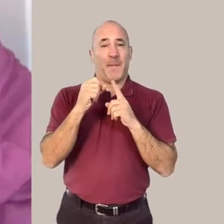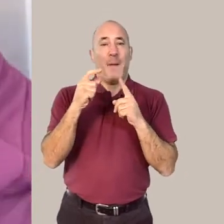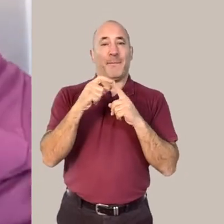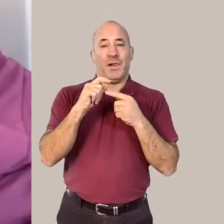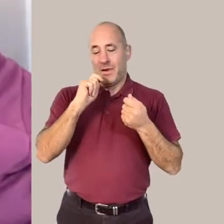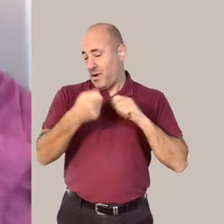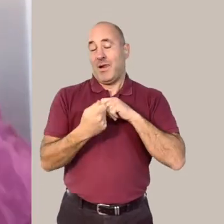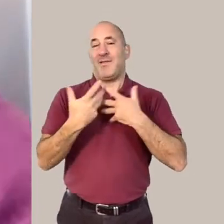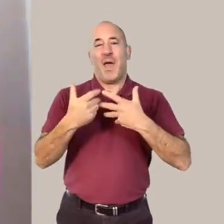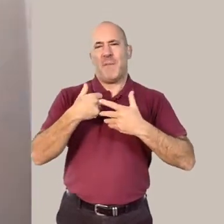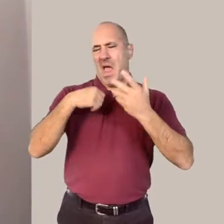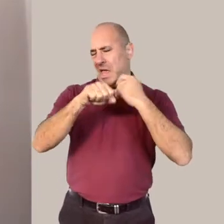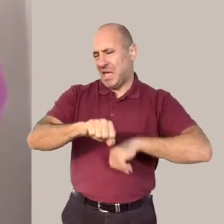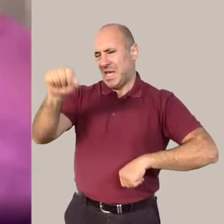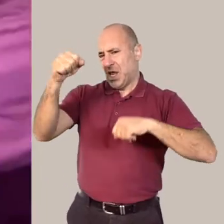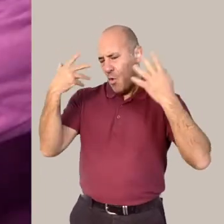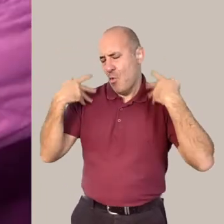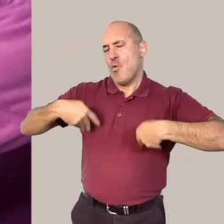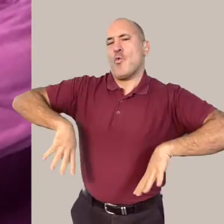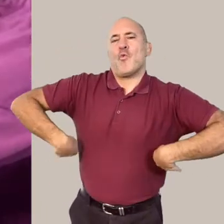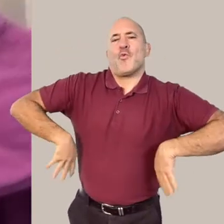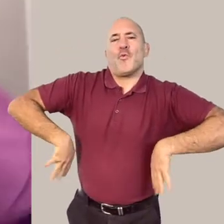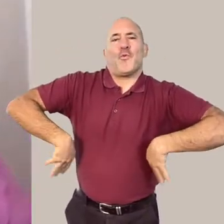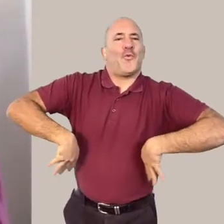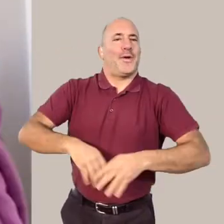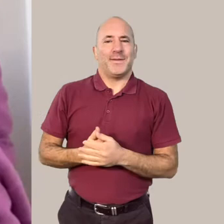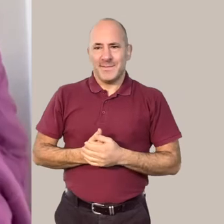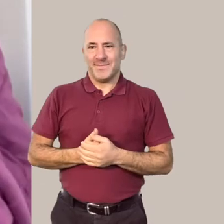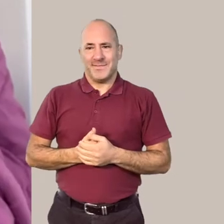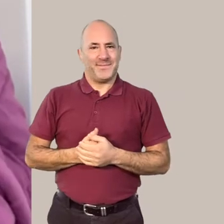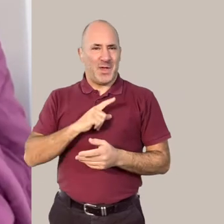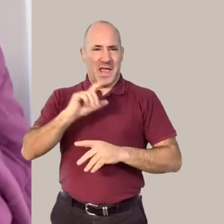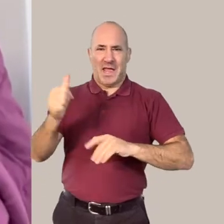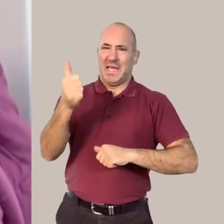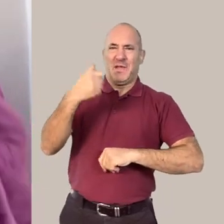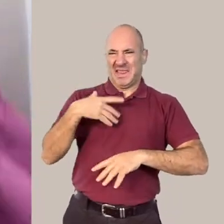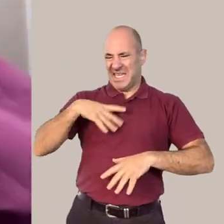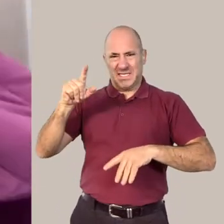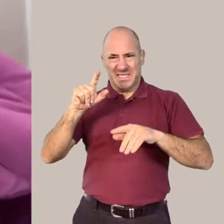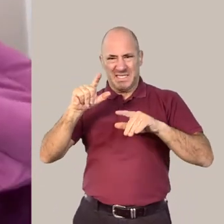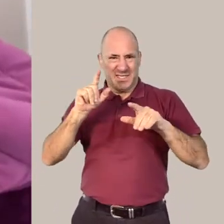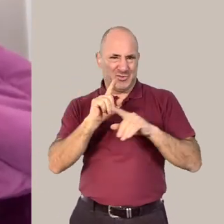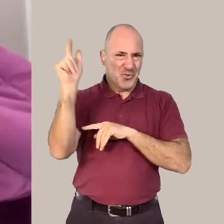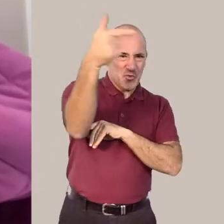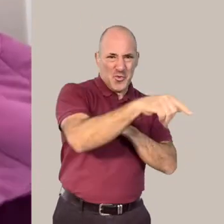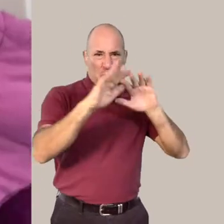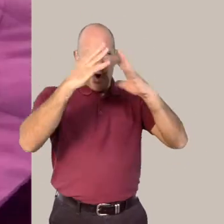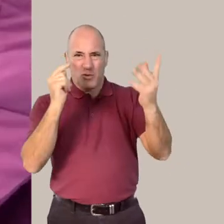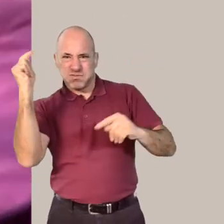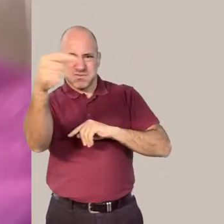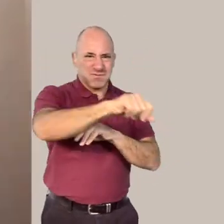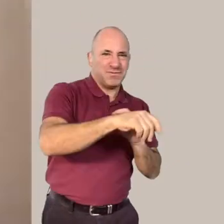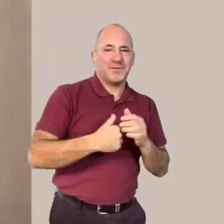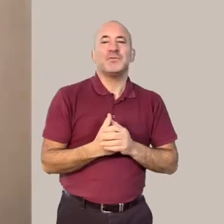purple blanket is now my hero's cape because my hero needs to be able to get around